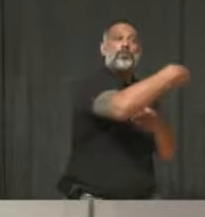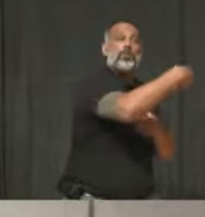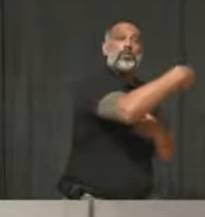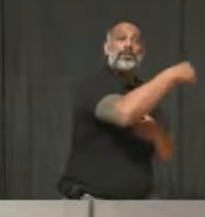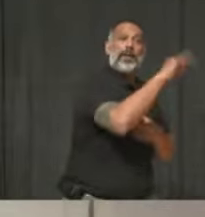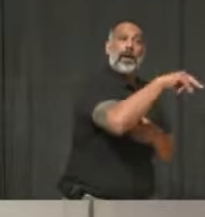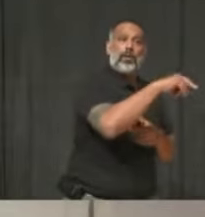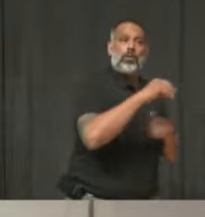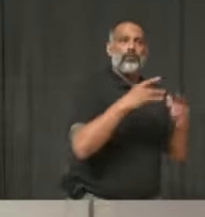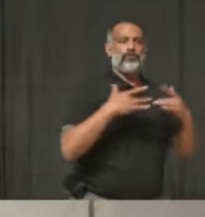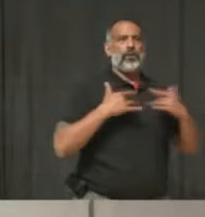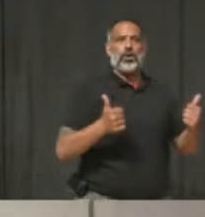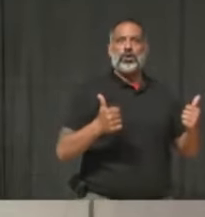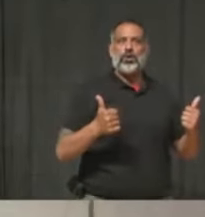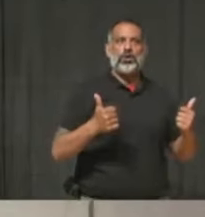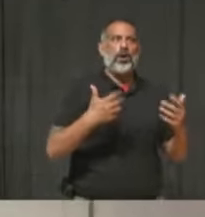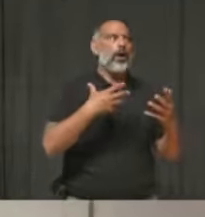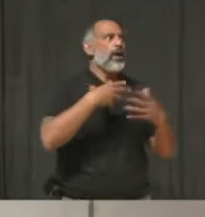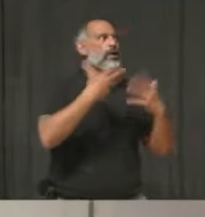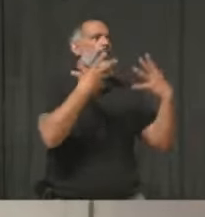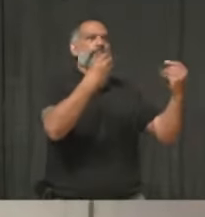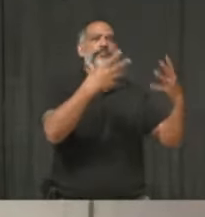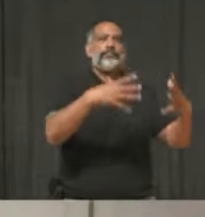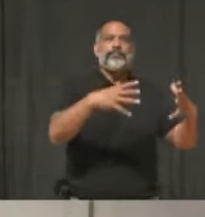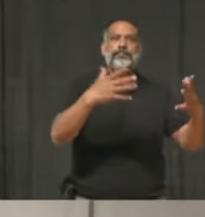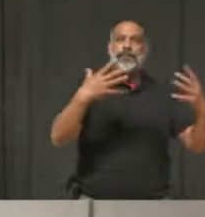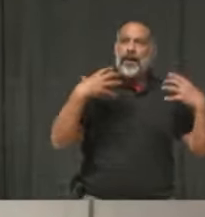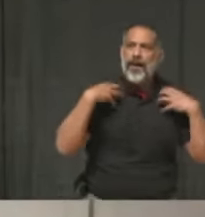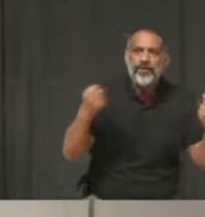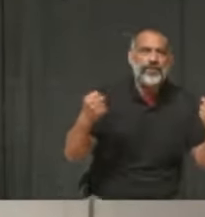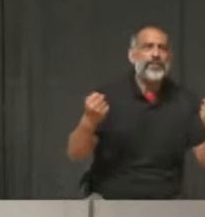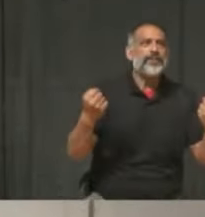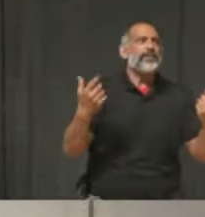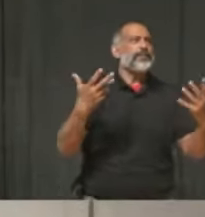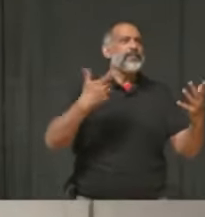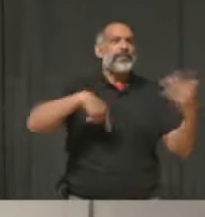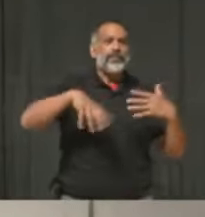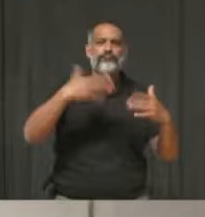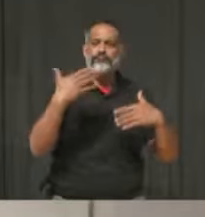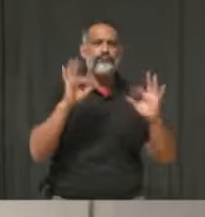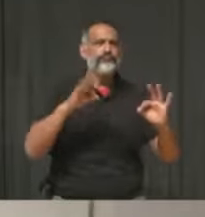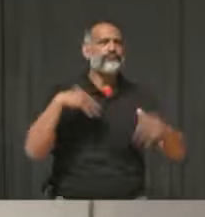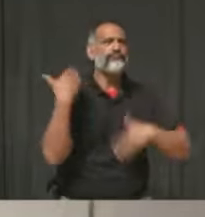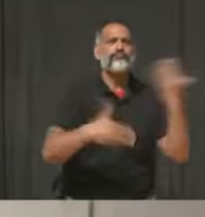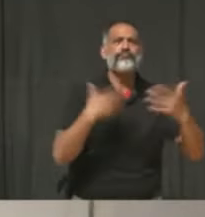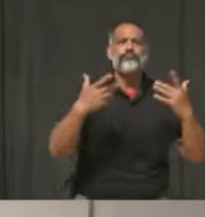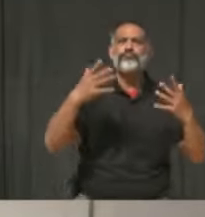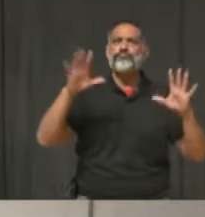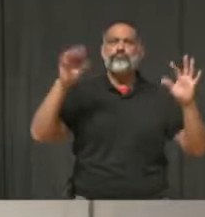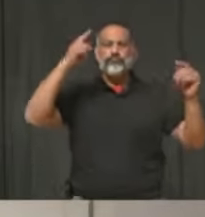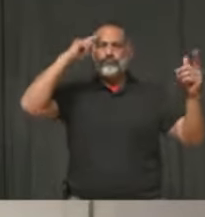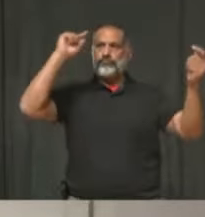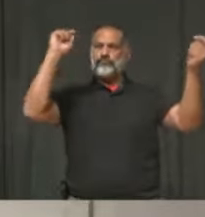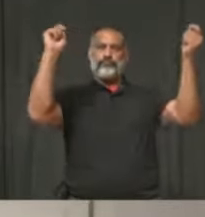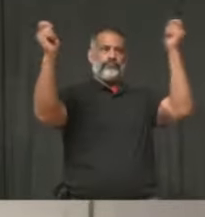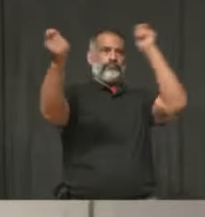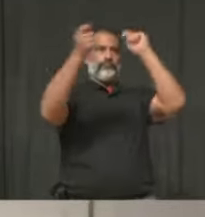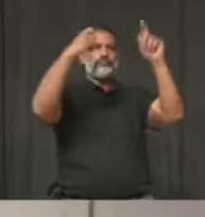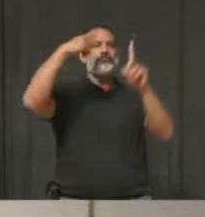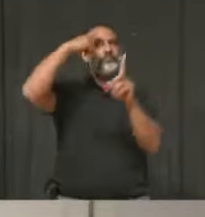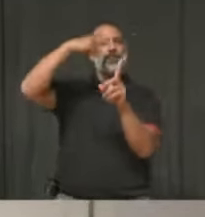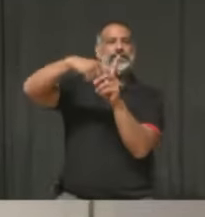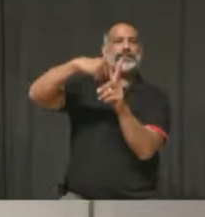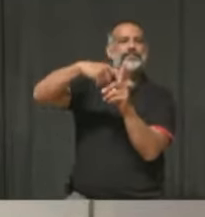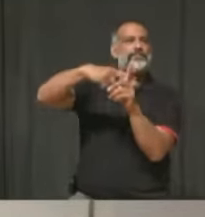also. And it's a safe way to deal with that and to get into a different kind of groove than we're all in, you know, just hidden